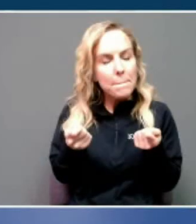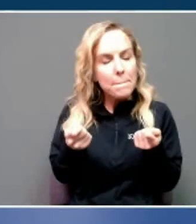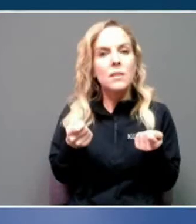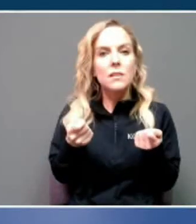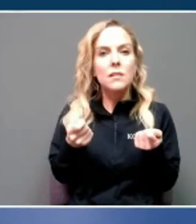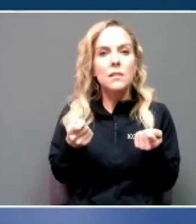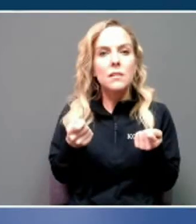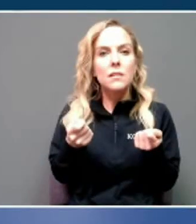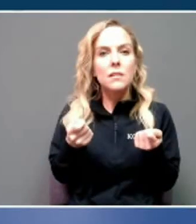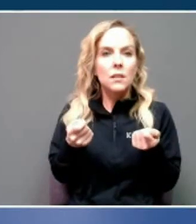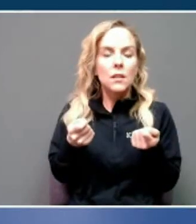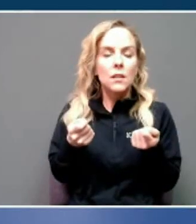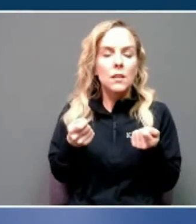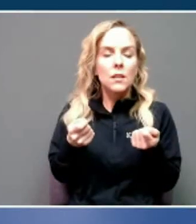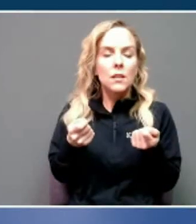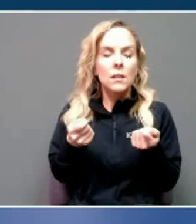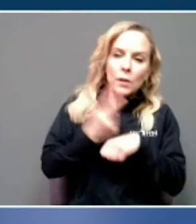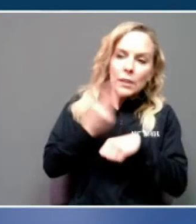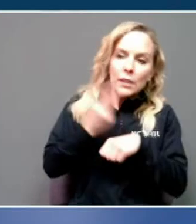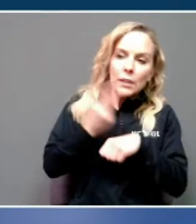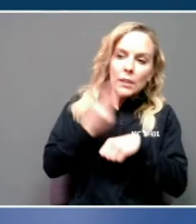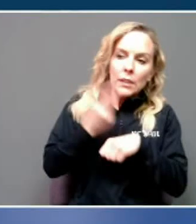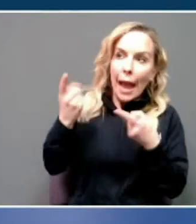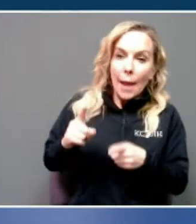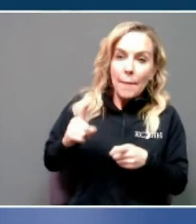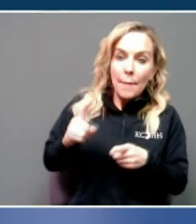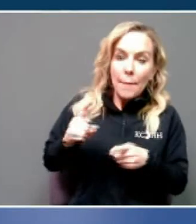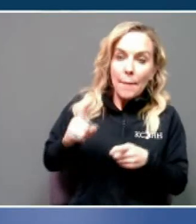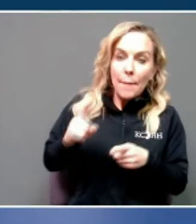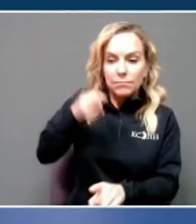day or two of ice or snow or whatever it is we face.